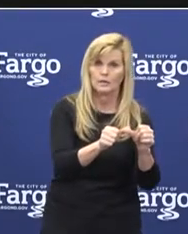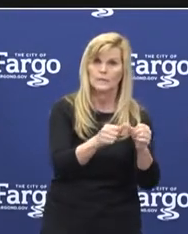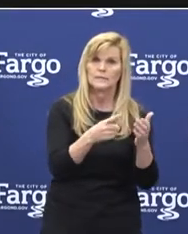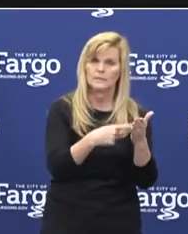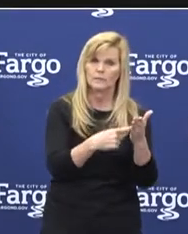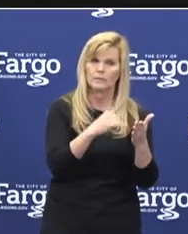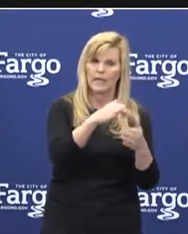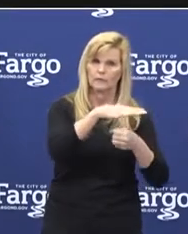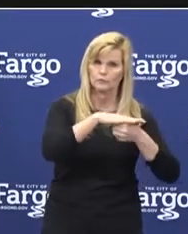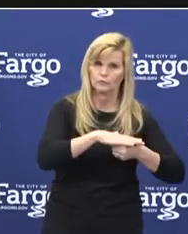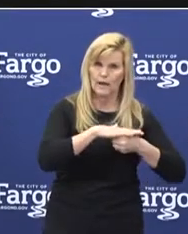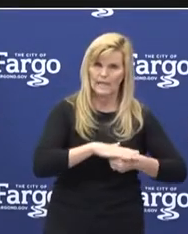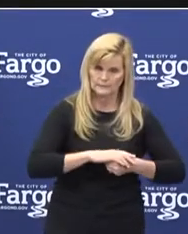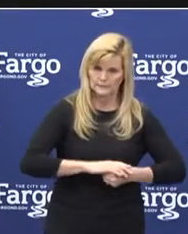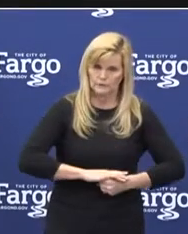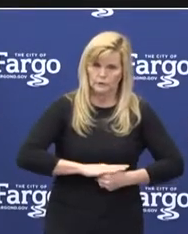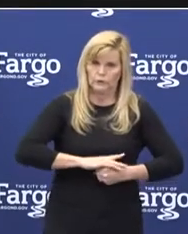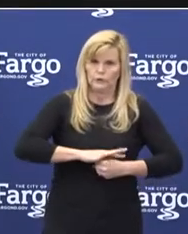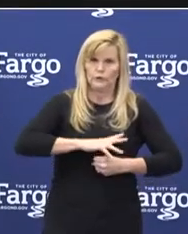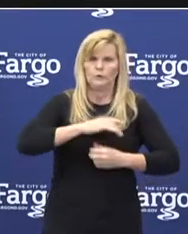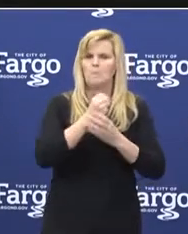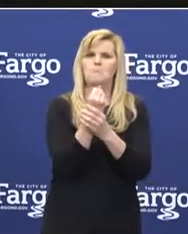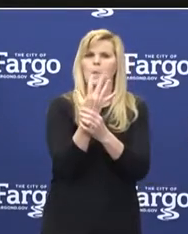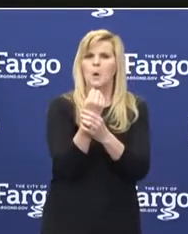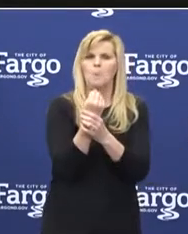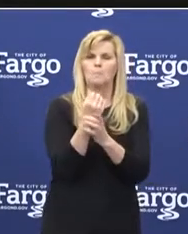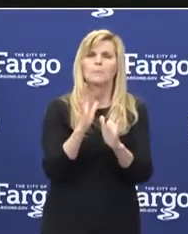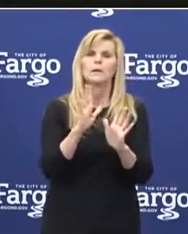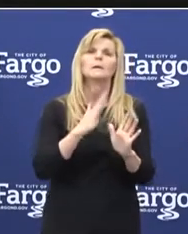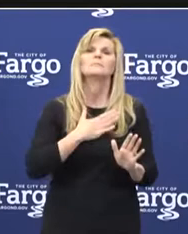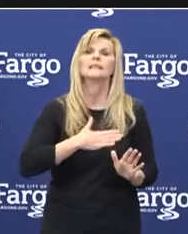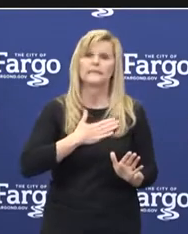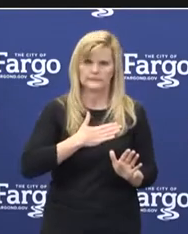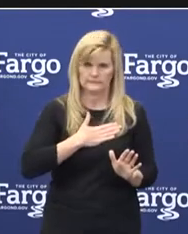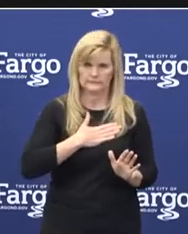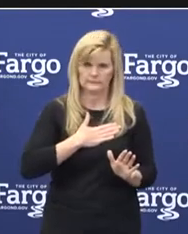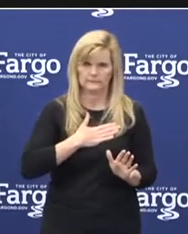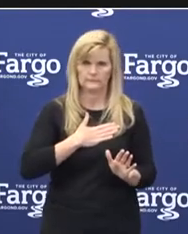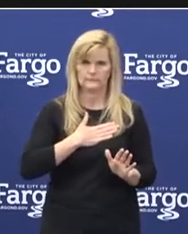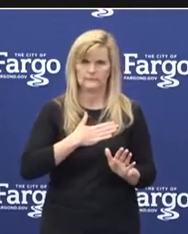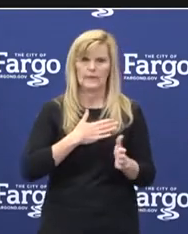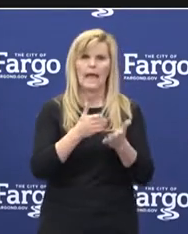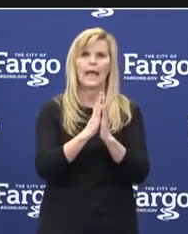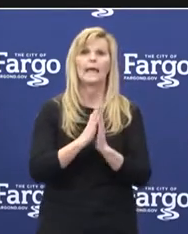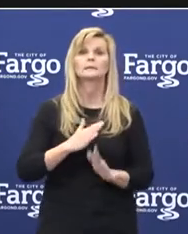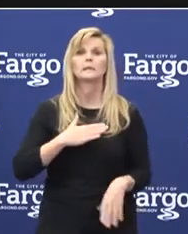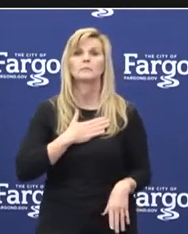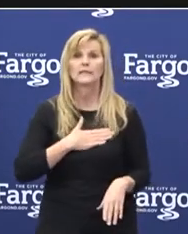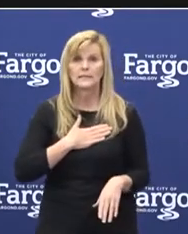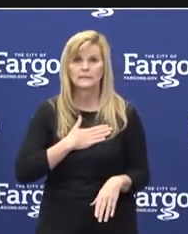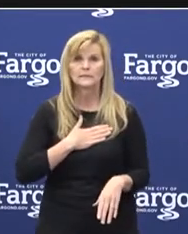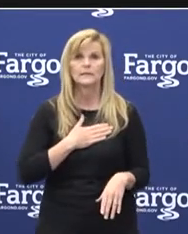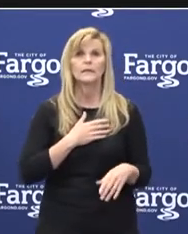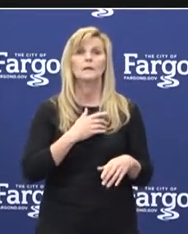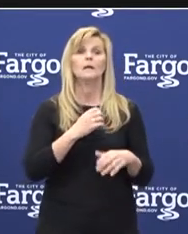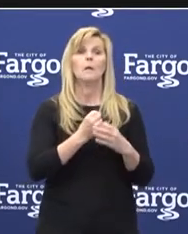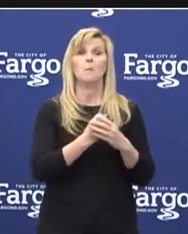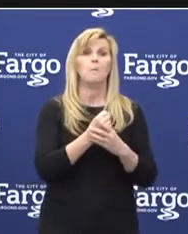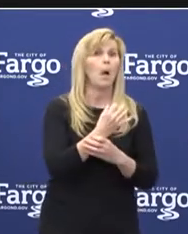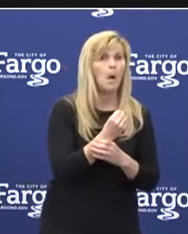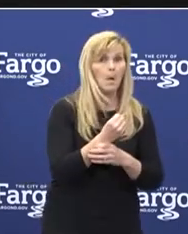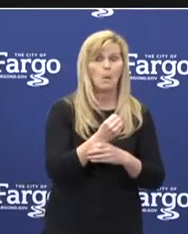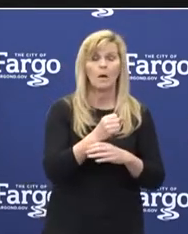stresses can boil over. Please, please look for other alternatives